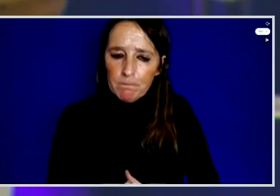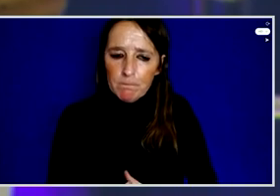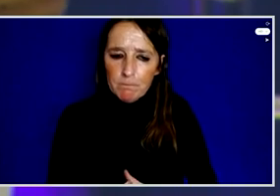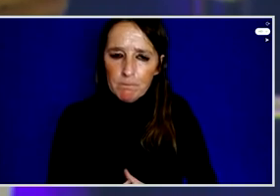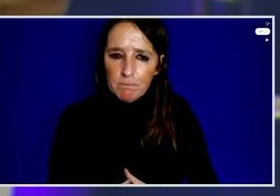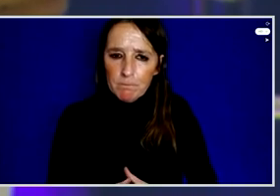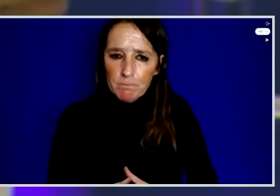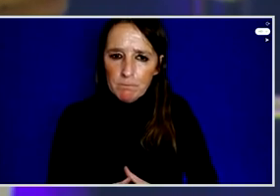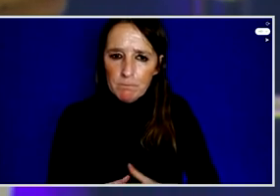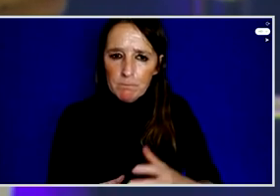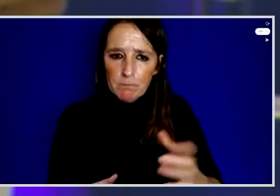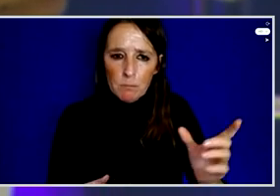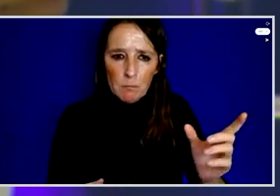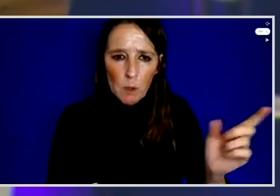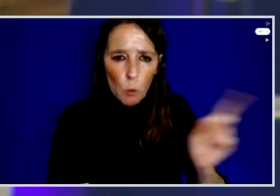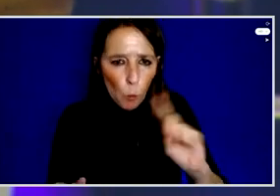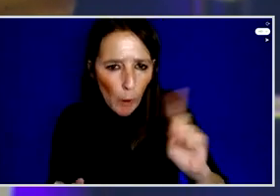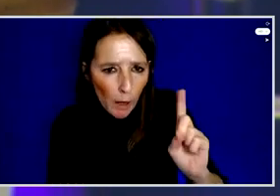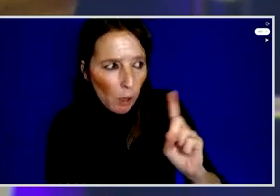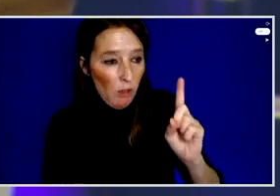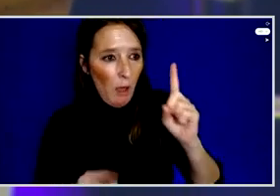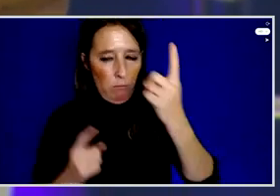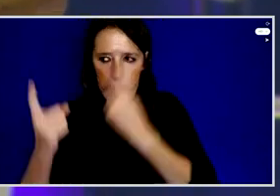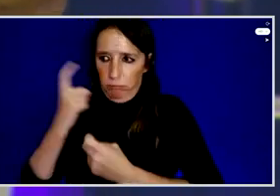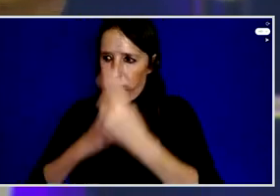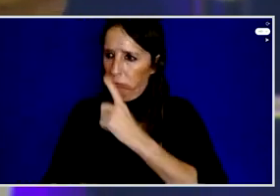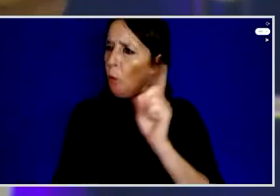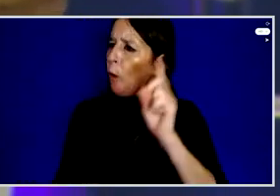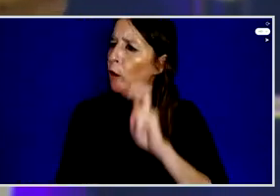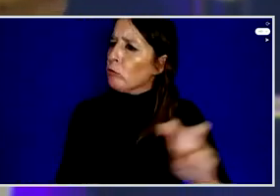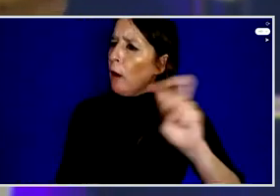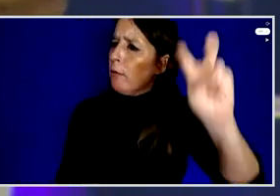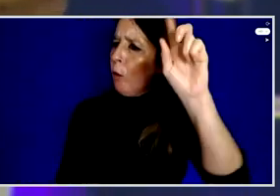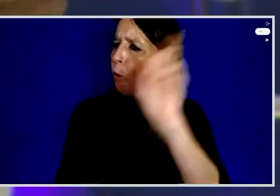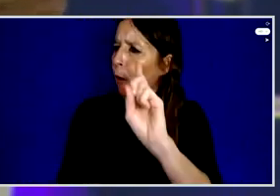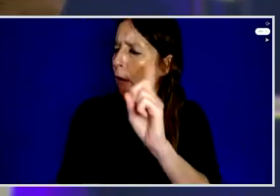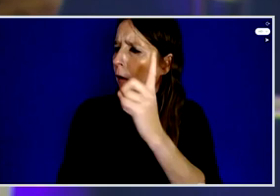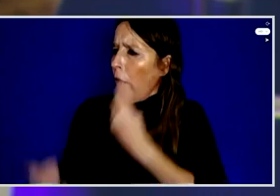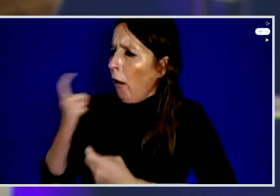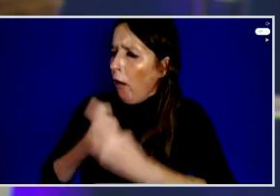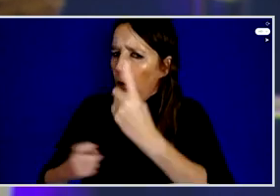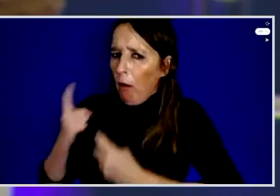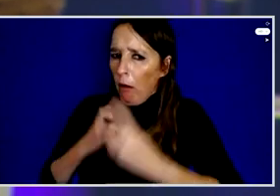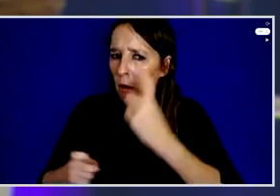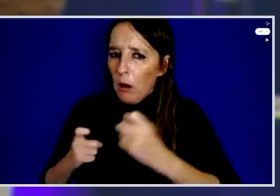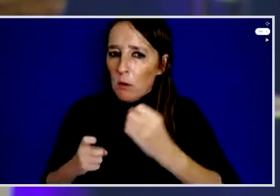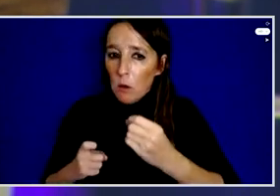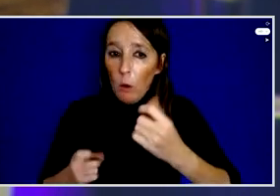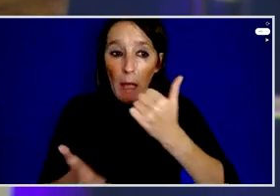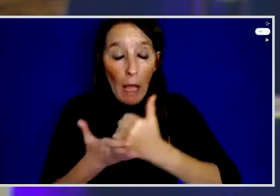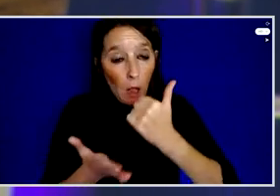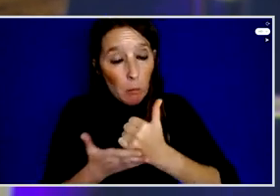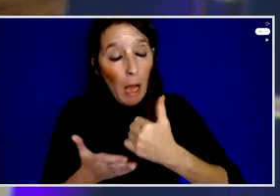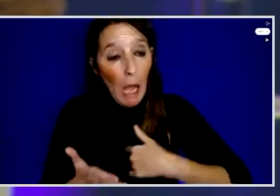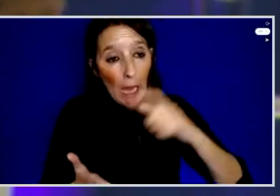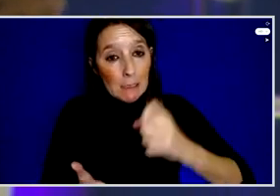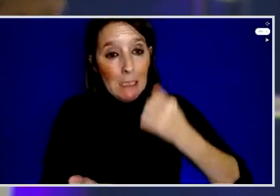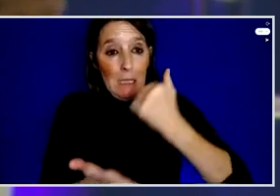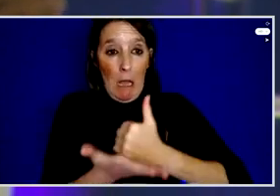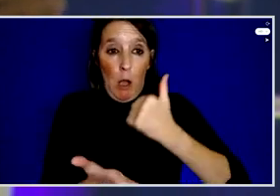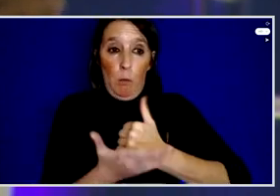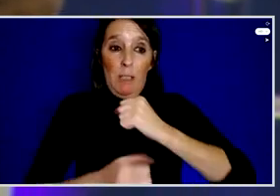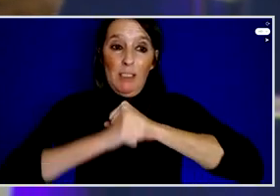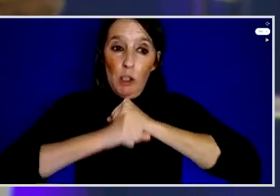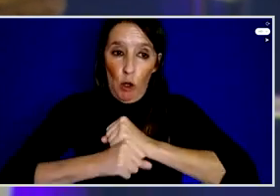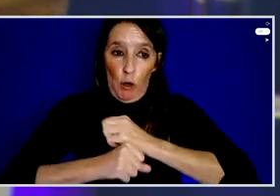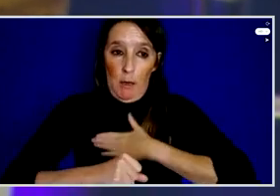go? Where I'll go? From whom? I will ask the help. So, I need that type of help in my country and I